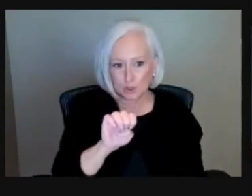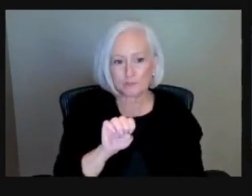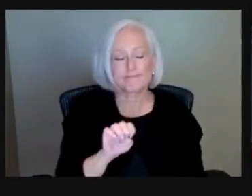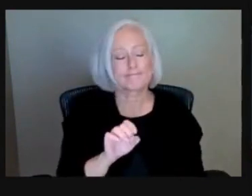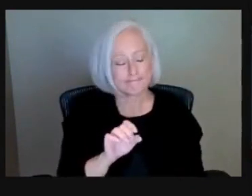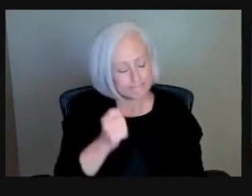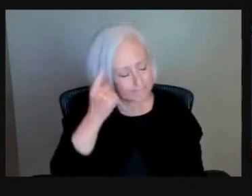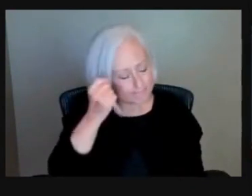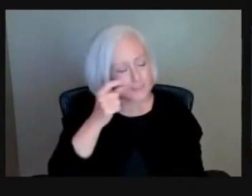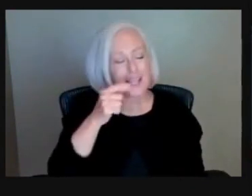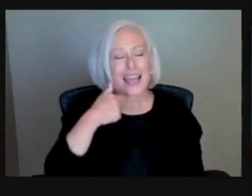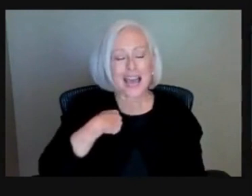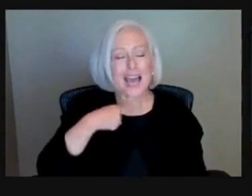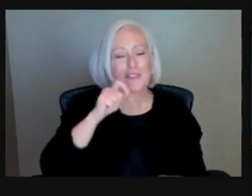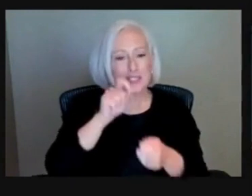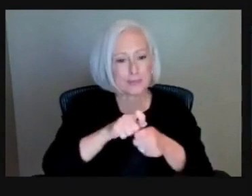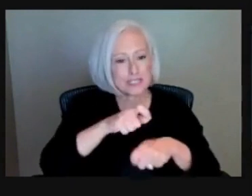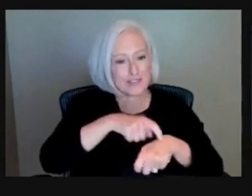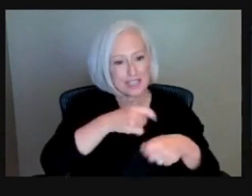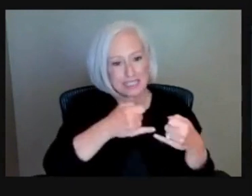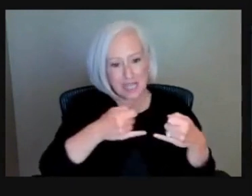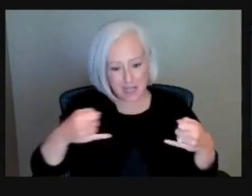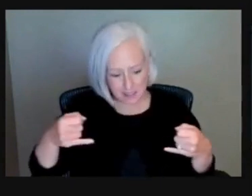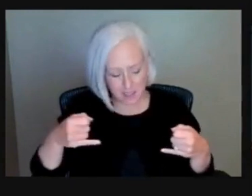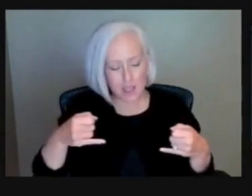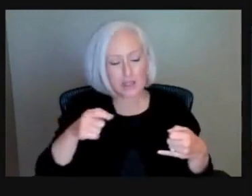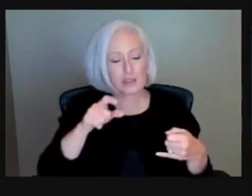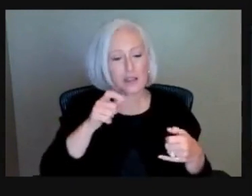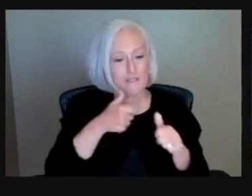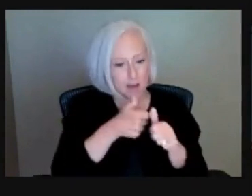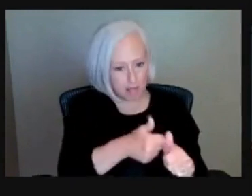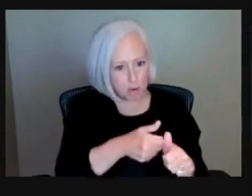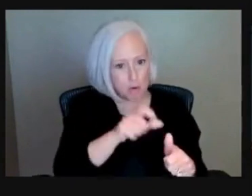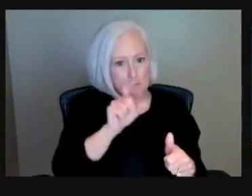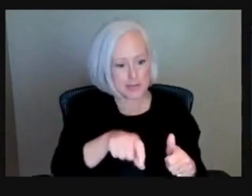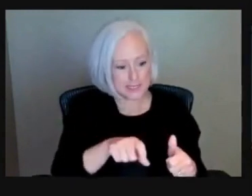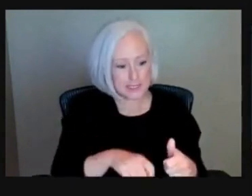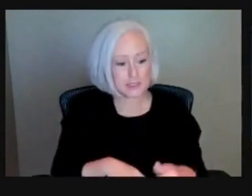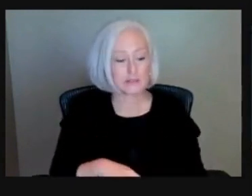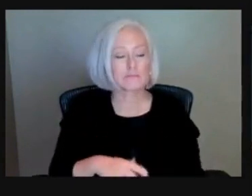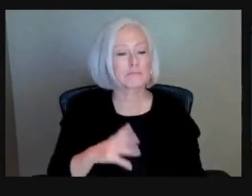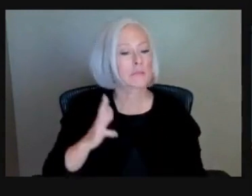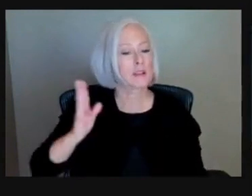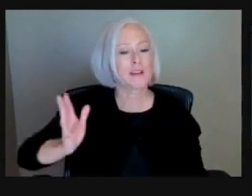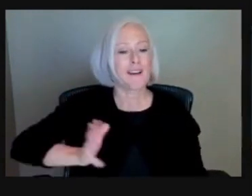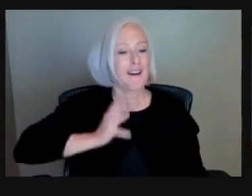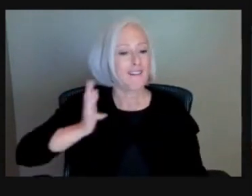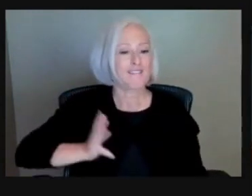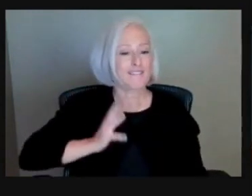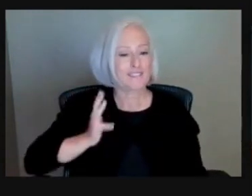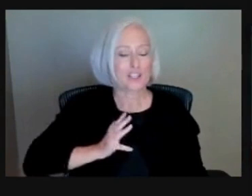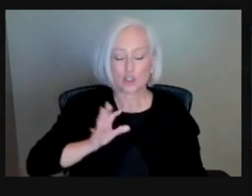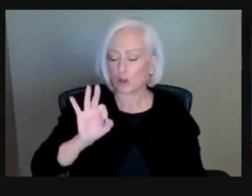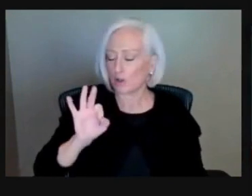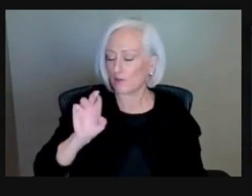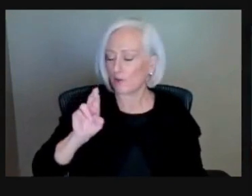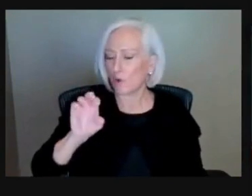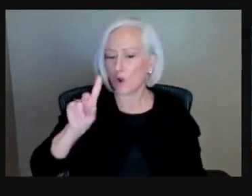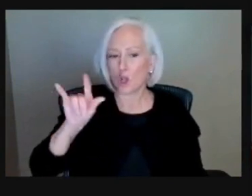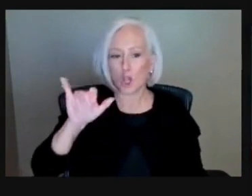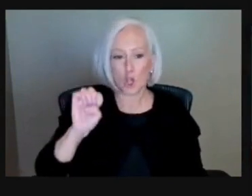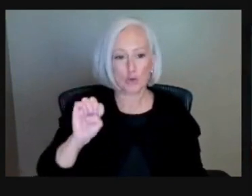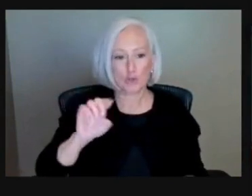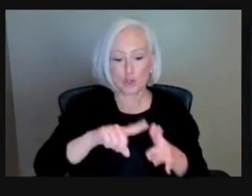you're behind, you got to move out. So officially, this foreclosure process starts when you are three